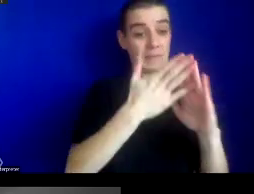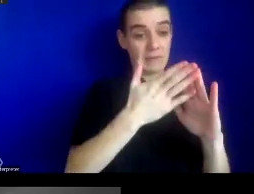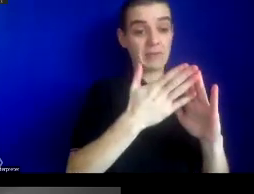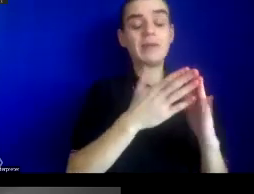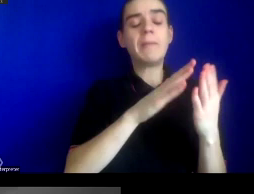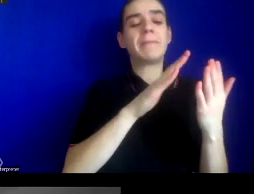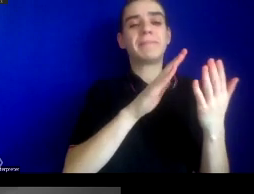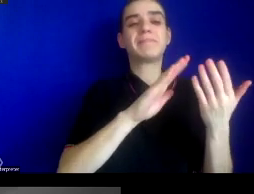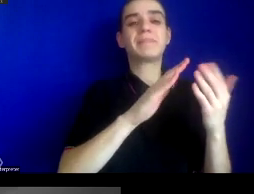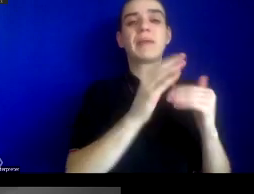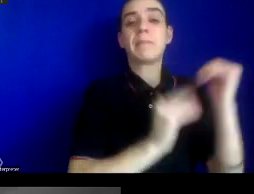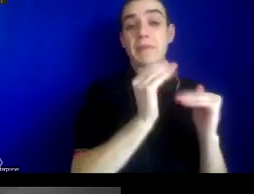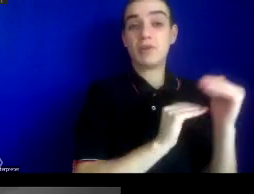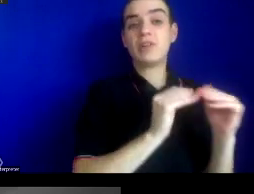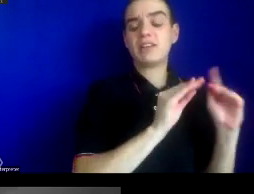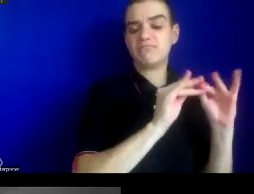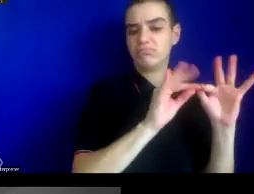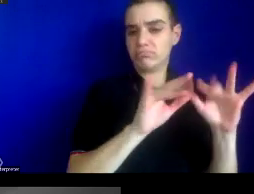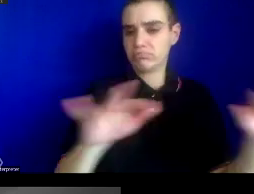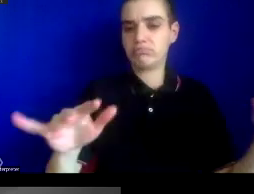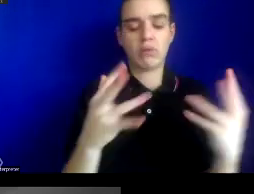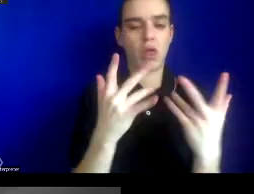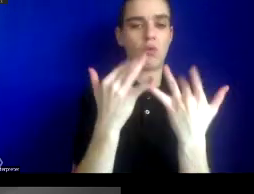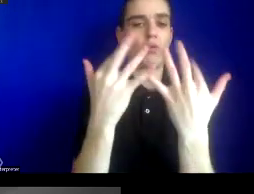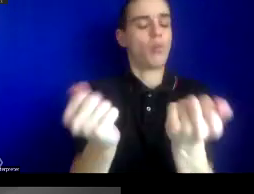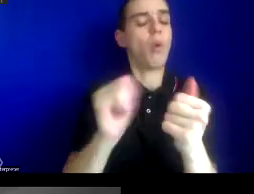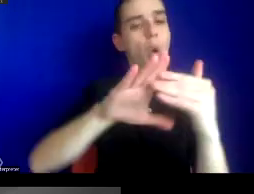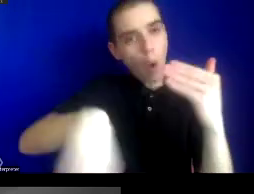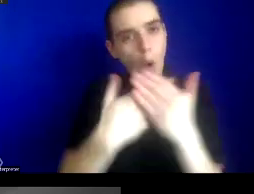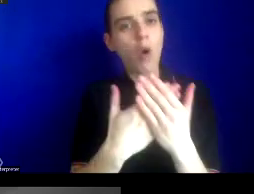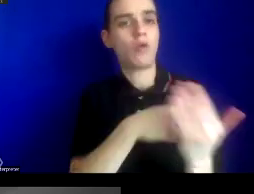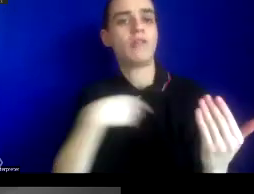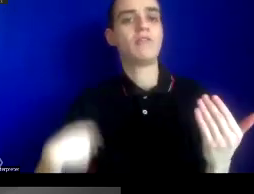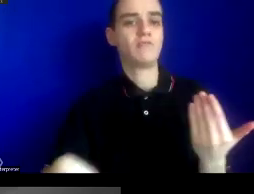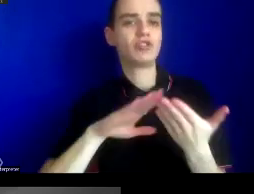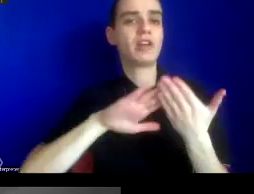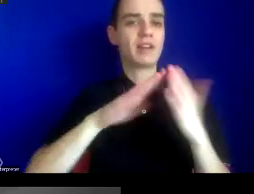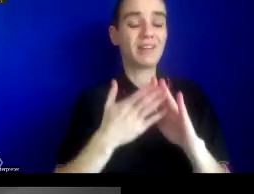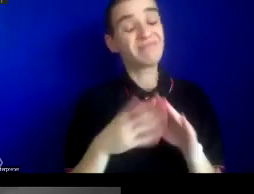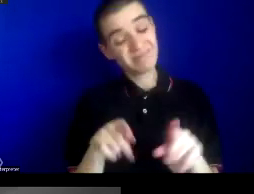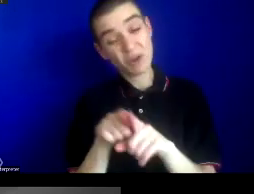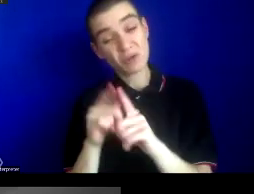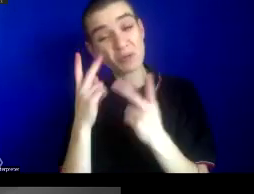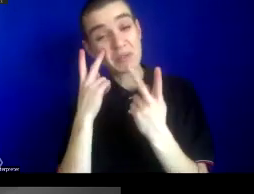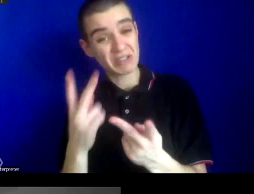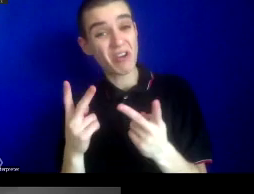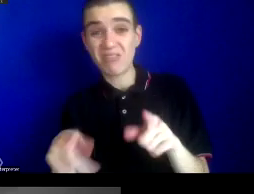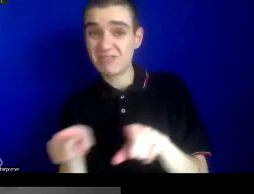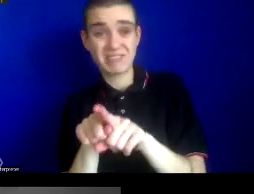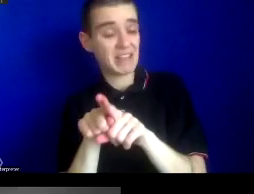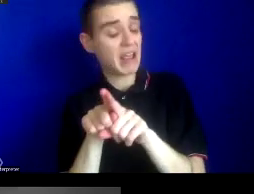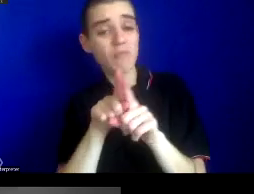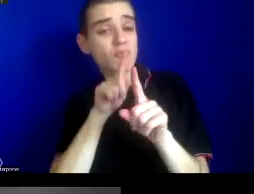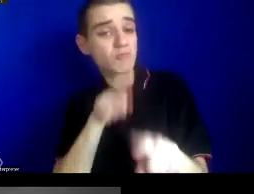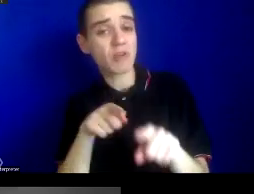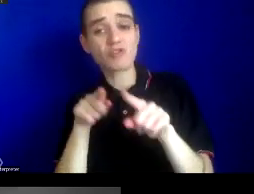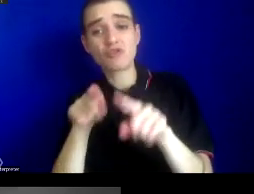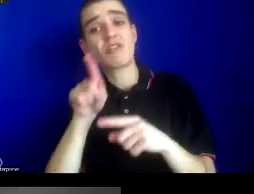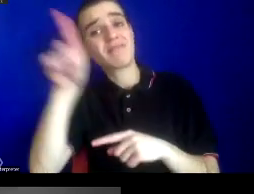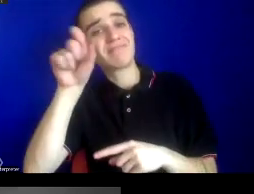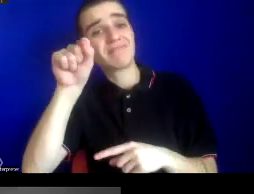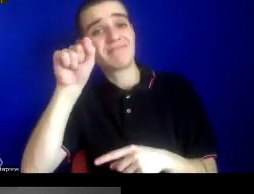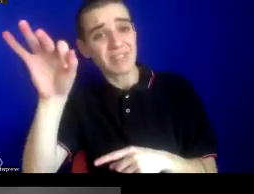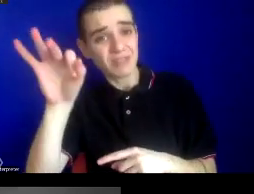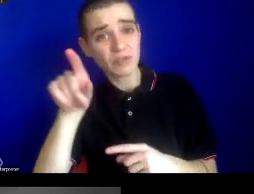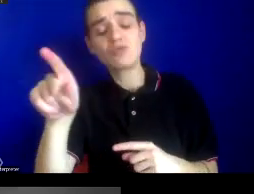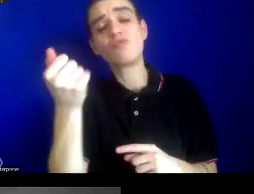Chinatown in flames. And we saw similar anti-Chinese responses occurring in San Francisco during the plague epidemic of